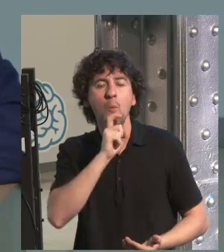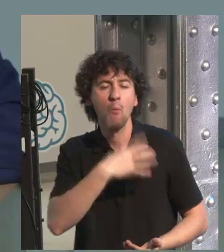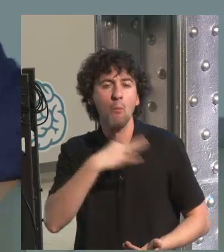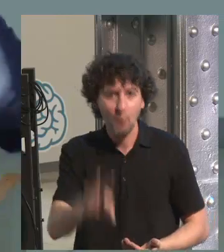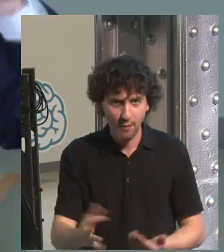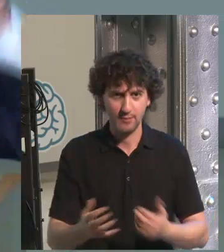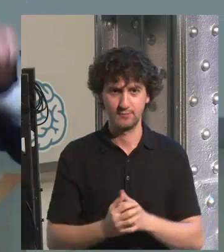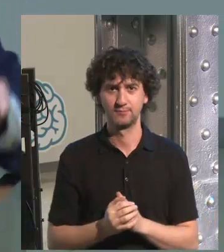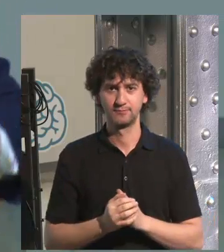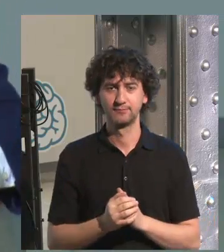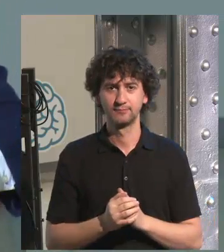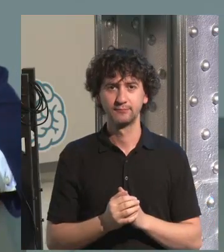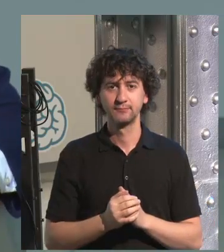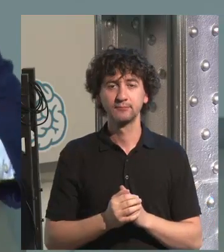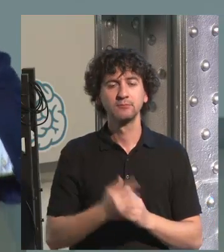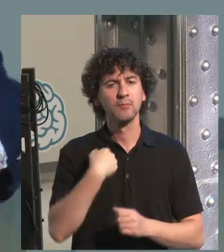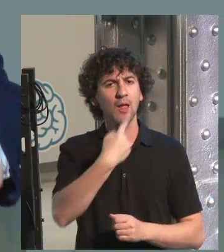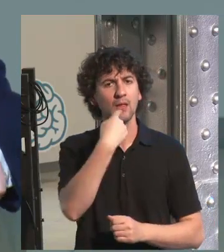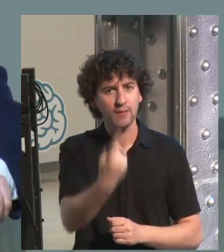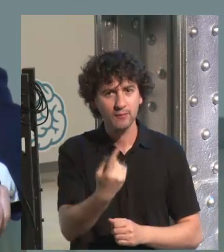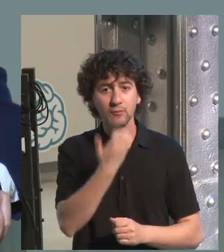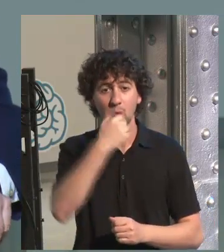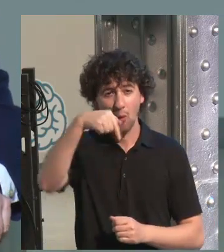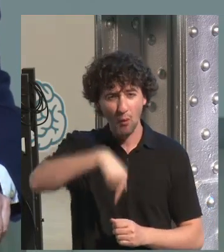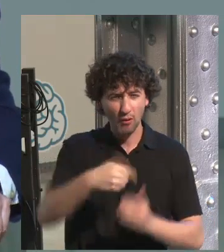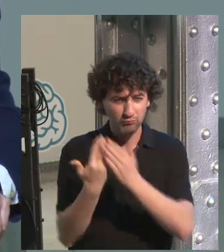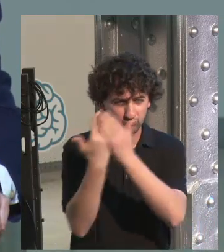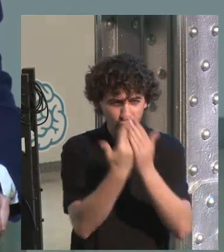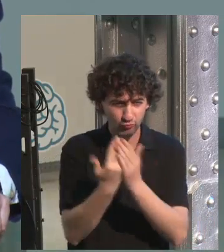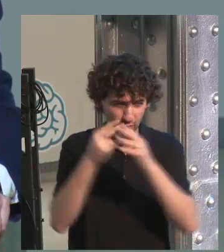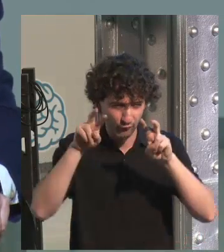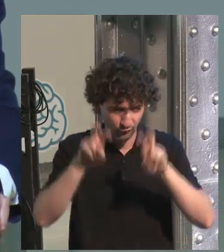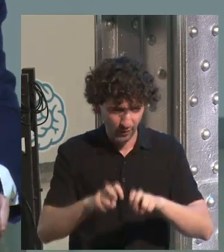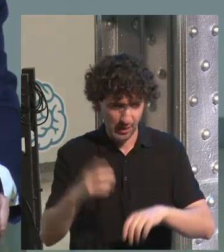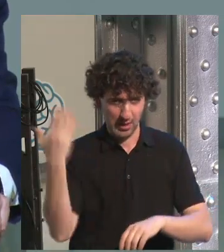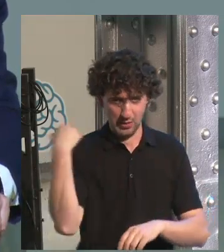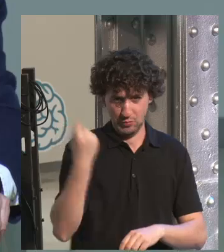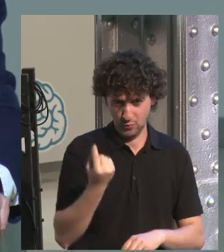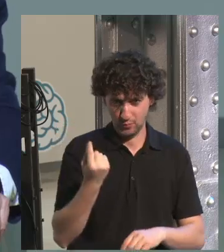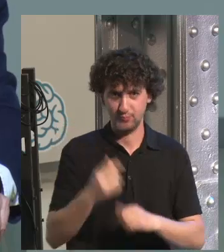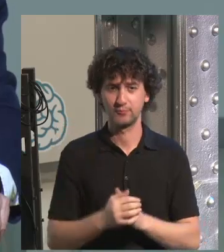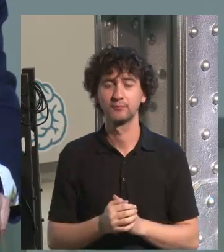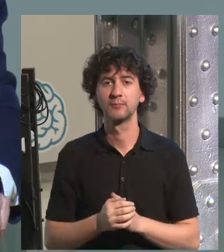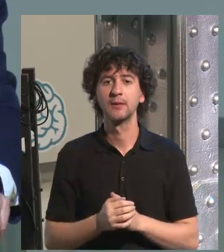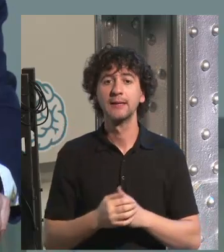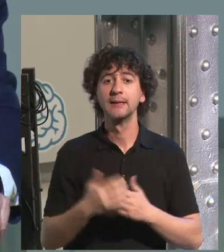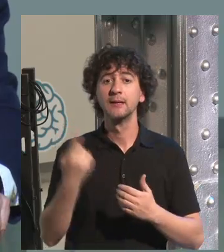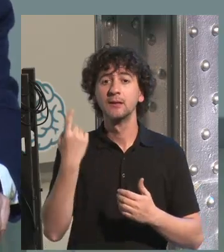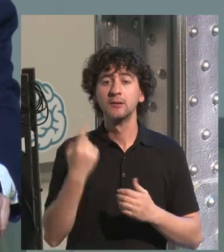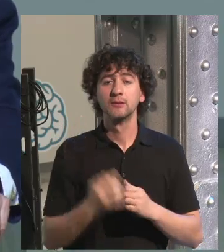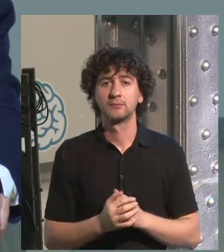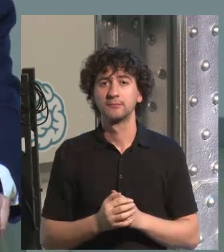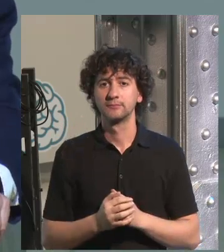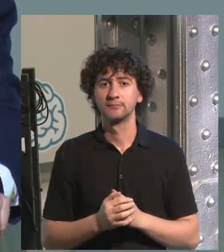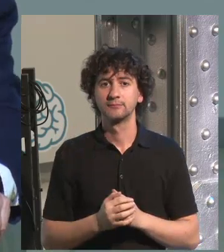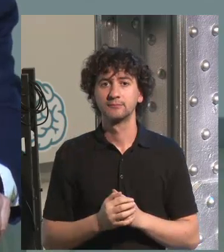the epistemical curiosity. I don't have time to go into details. But I want